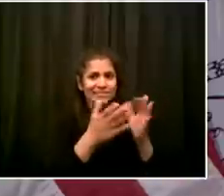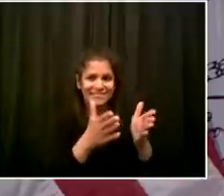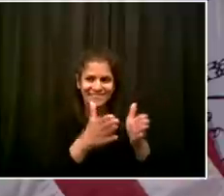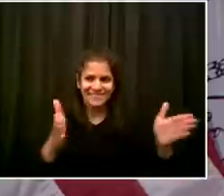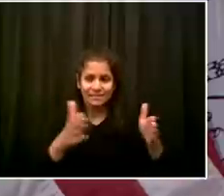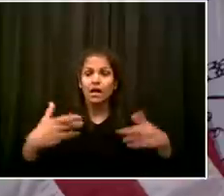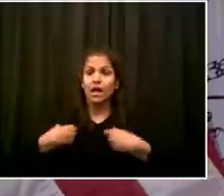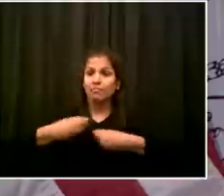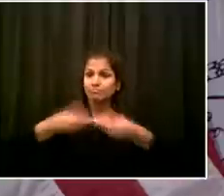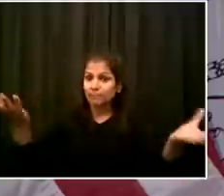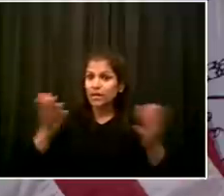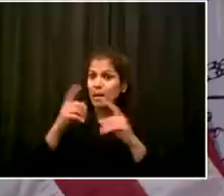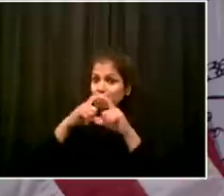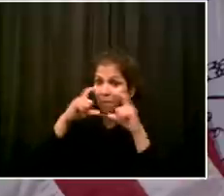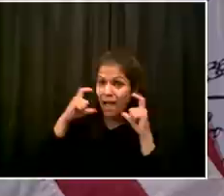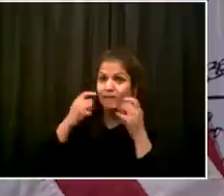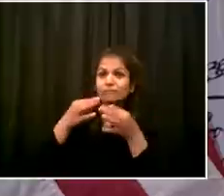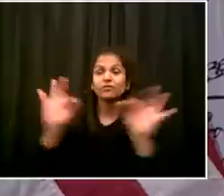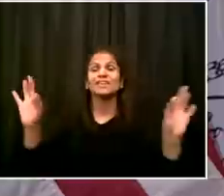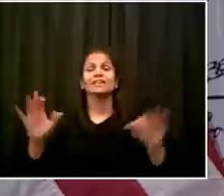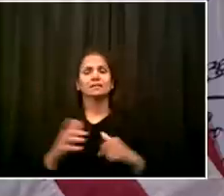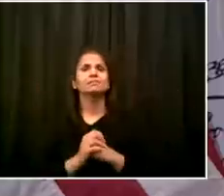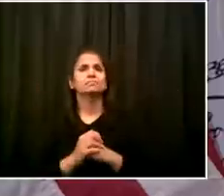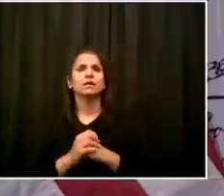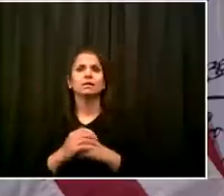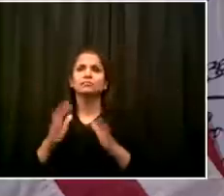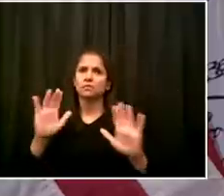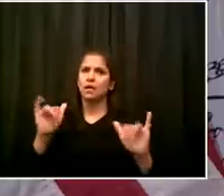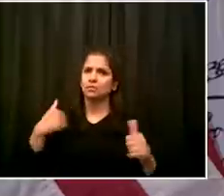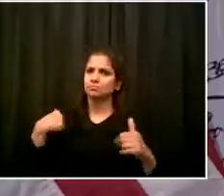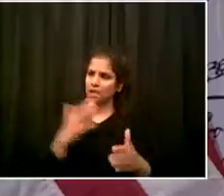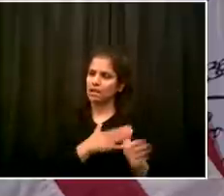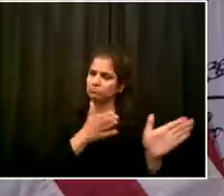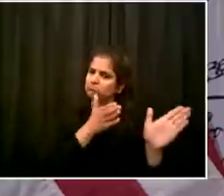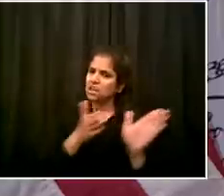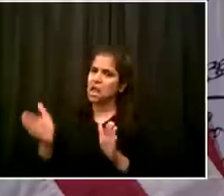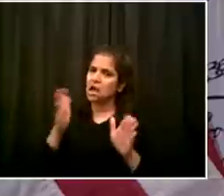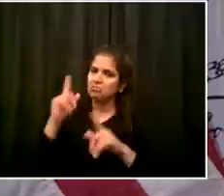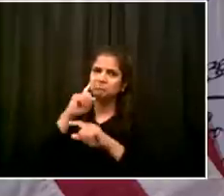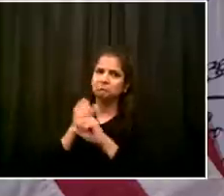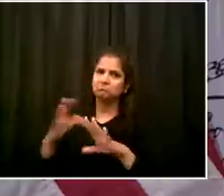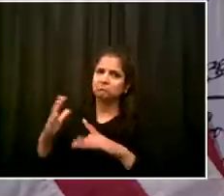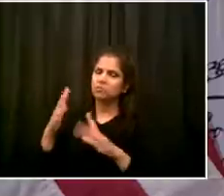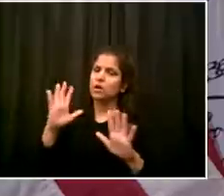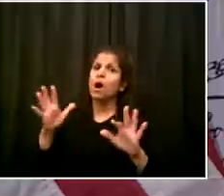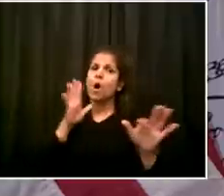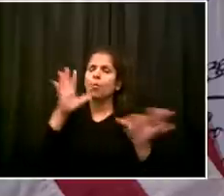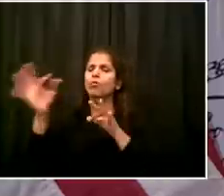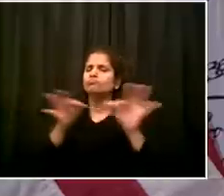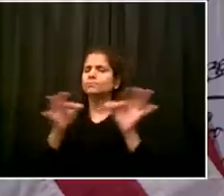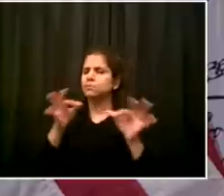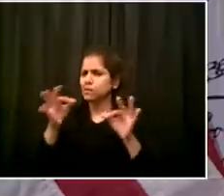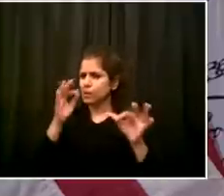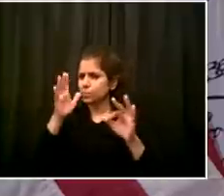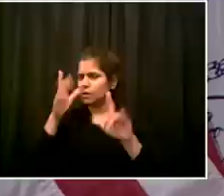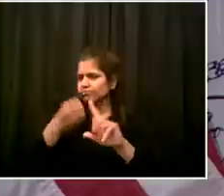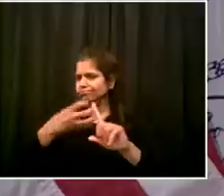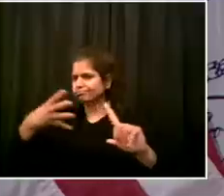going forward, and you'll be hearing from both the Parks Department and the NYPD. On the